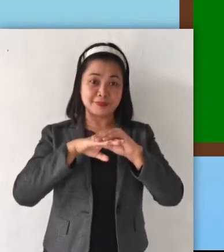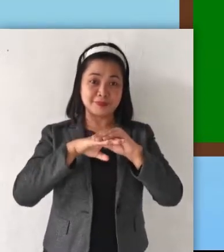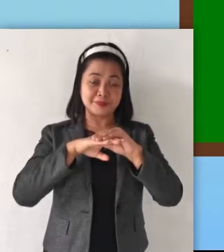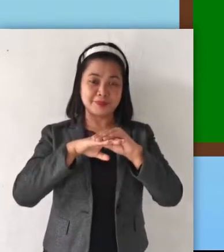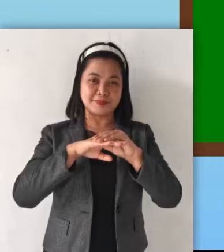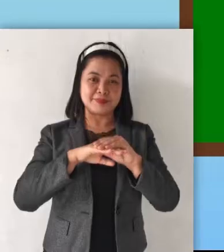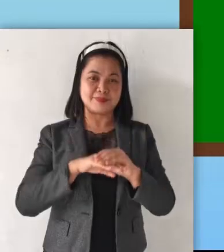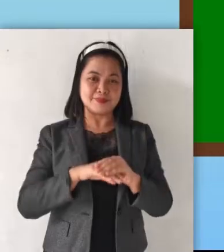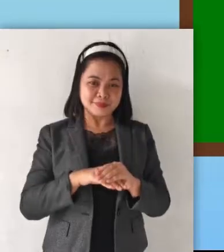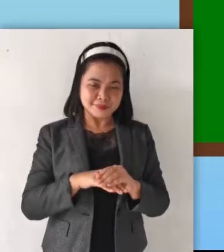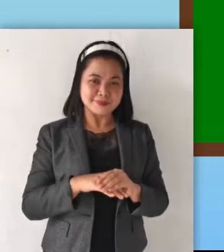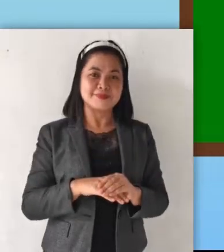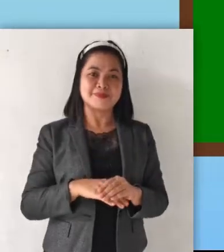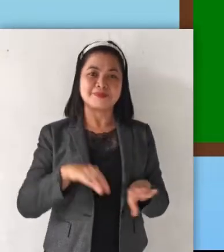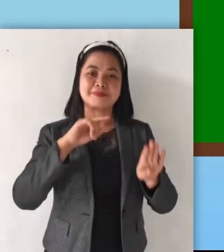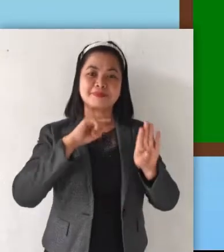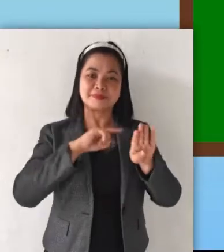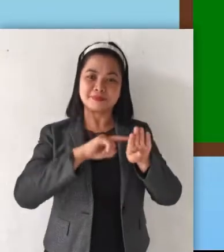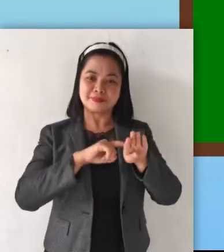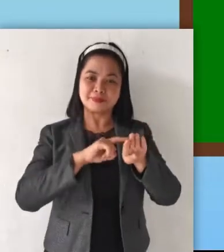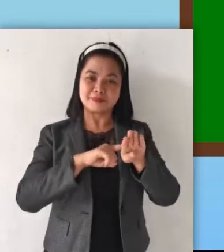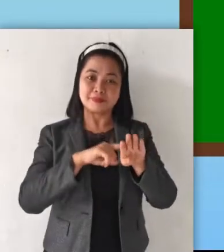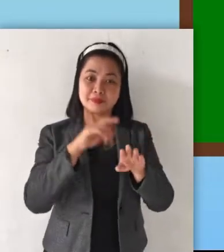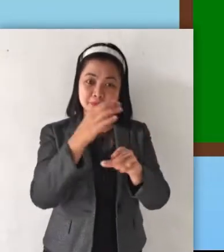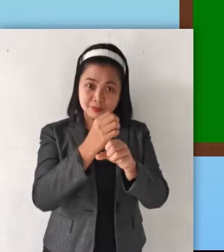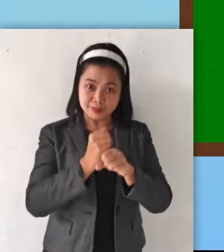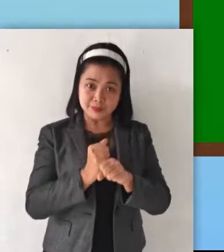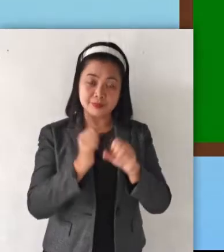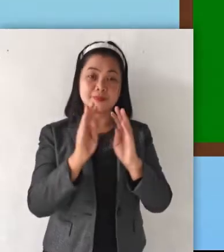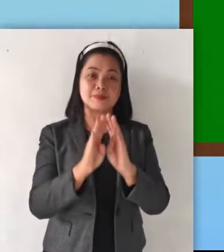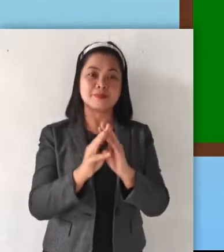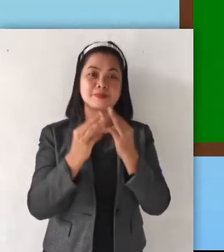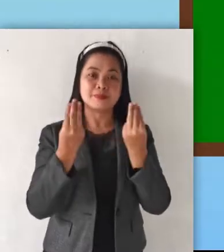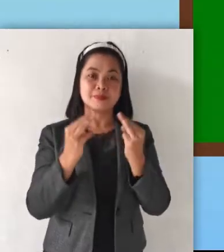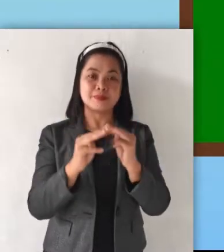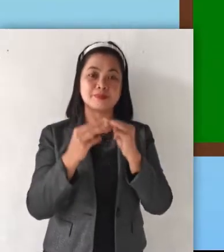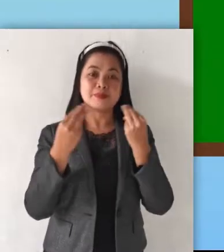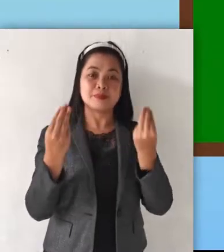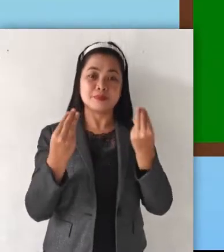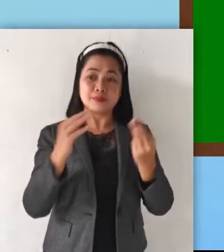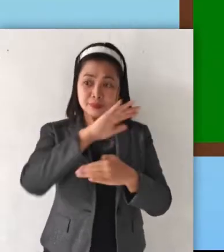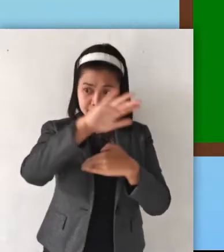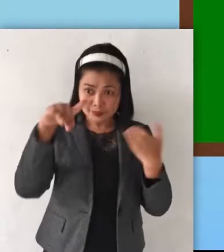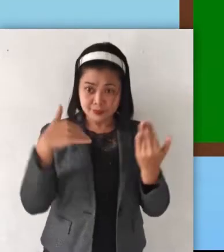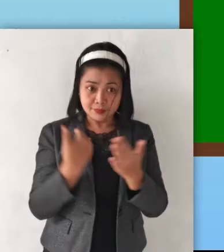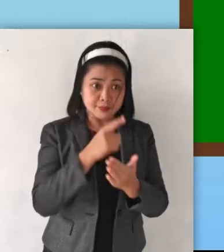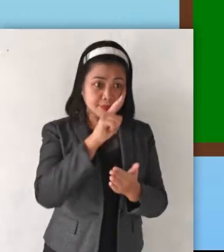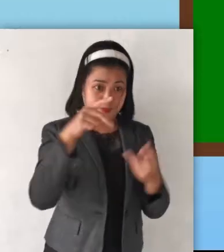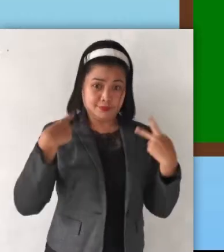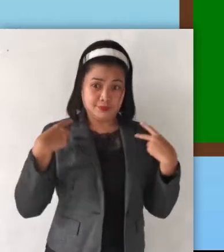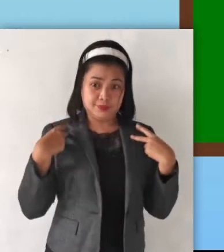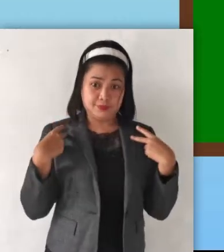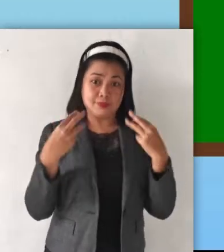Well, it's time to get your modules. Do you all have your modules?